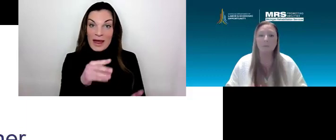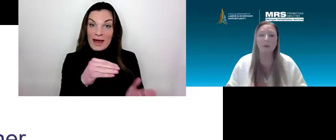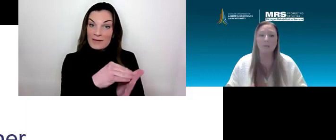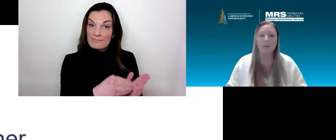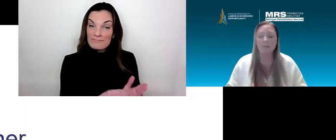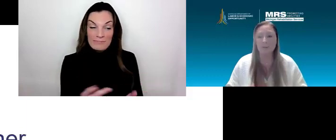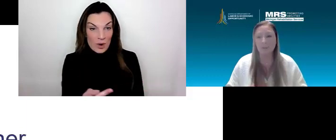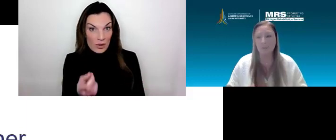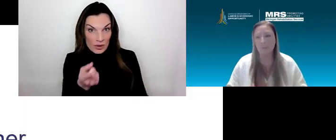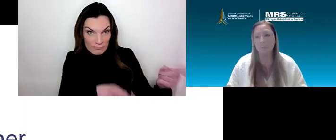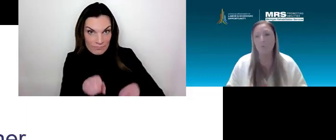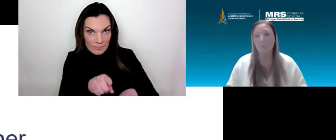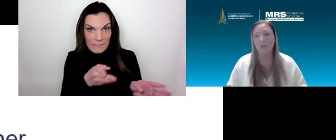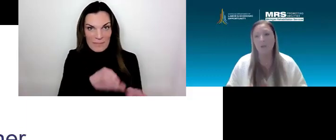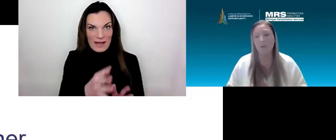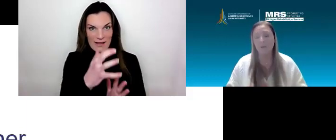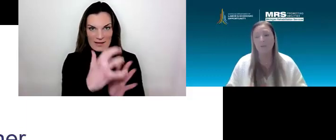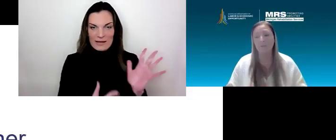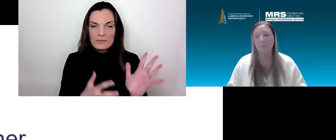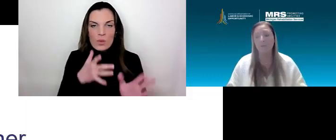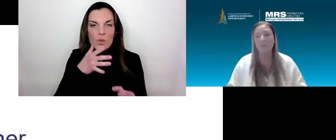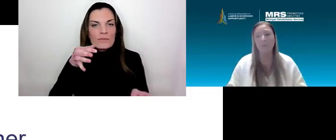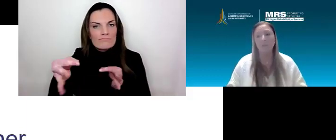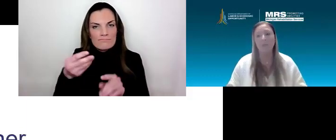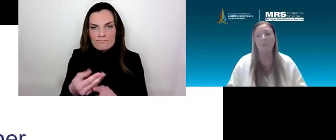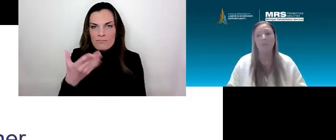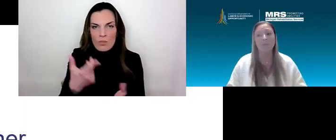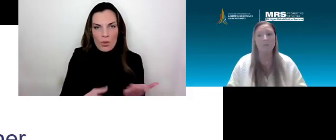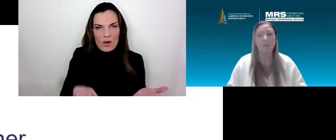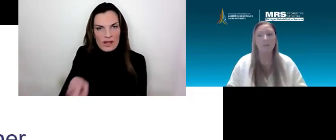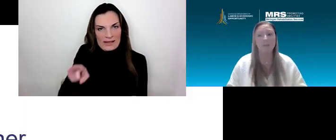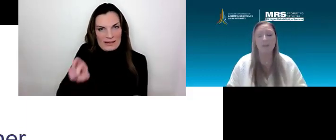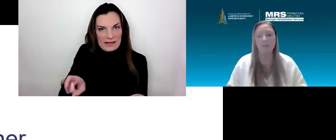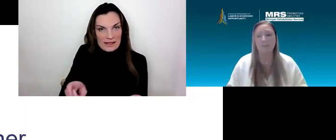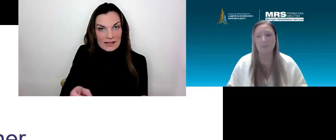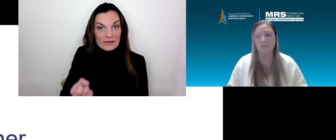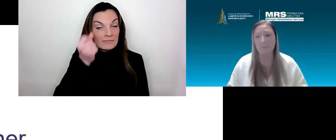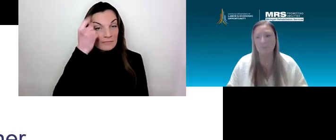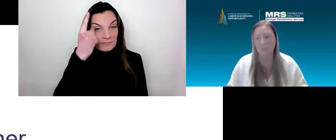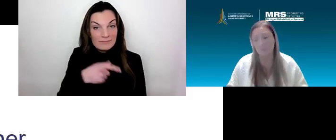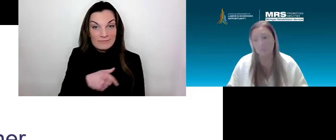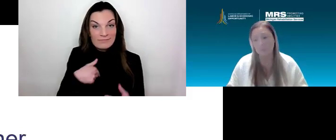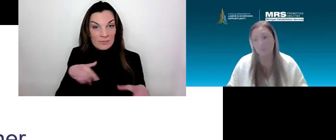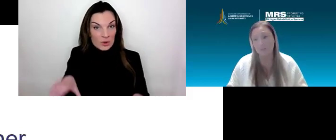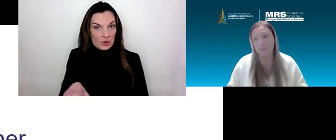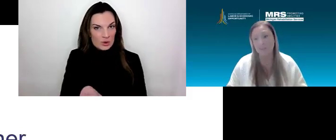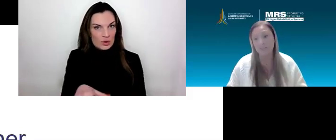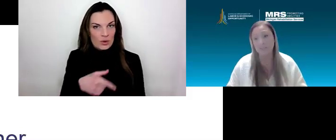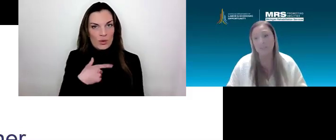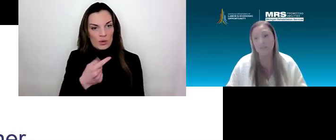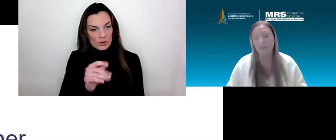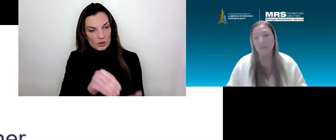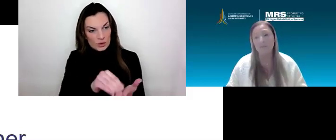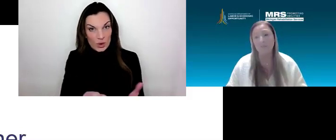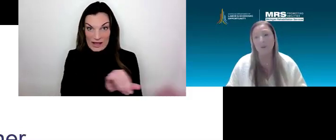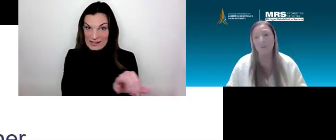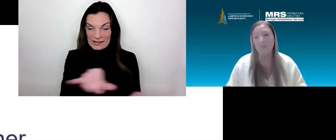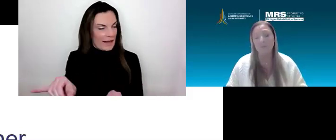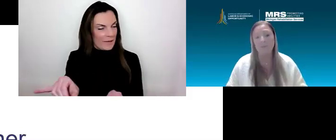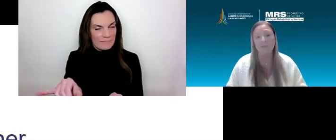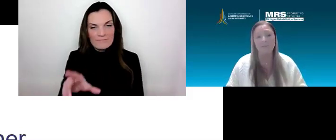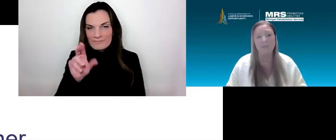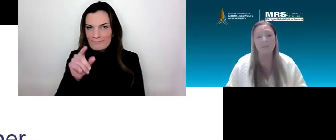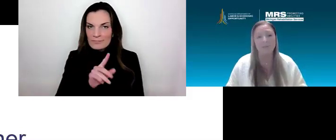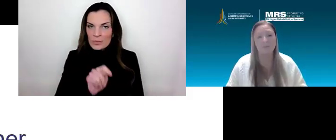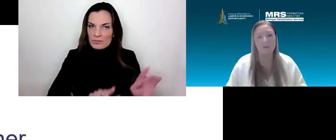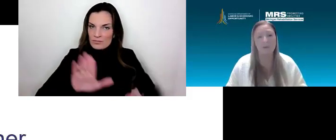Remember, everything that we are providing is going to be individualized on the services that the student needs and what